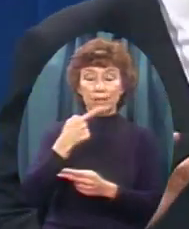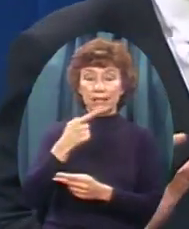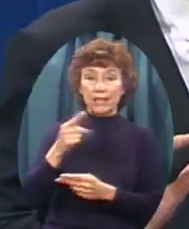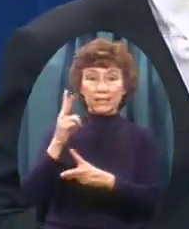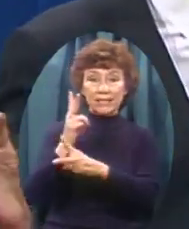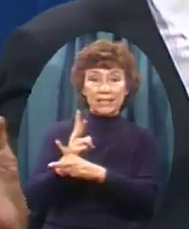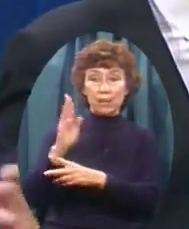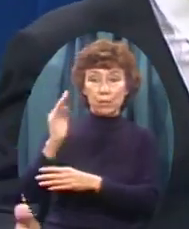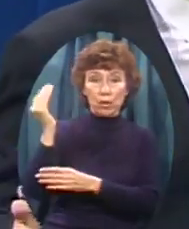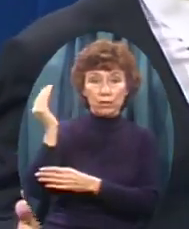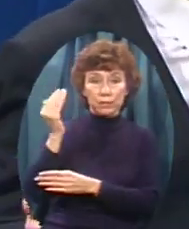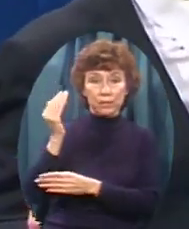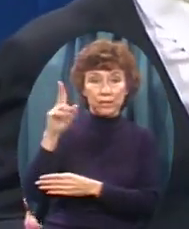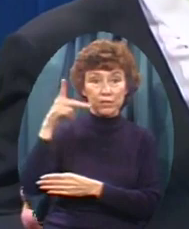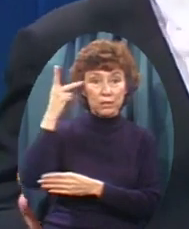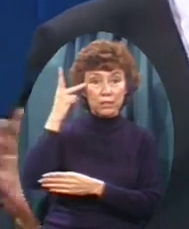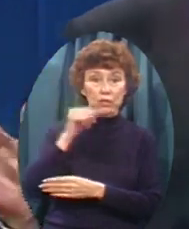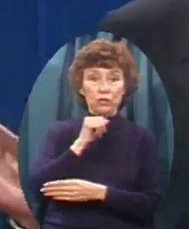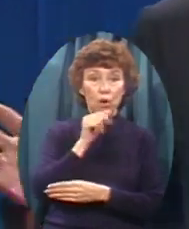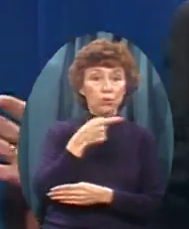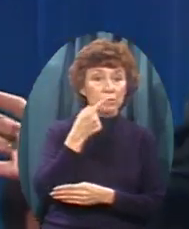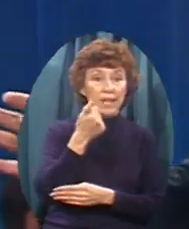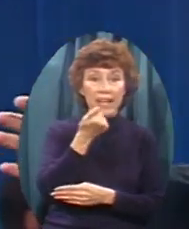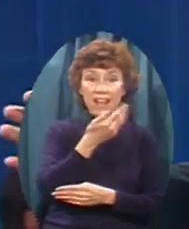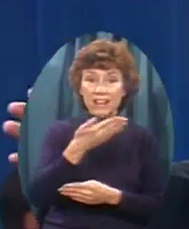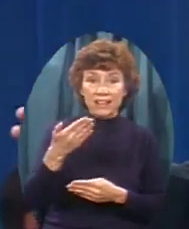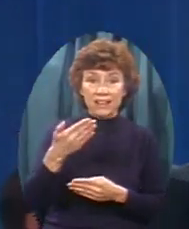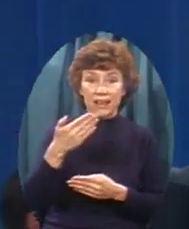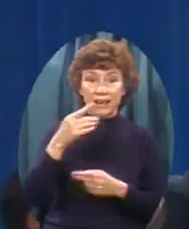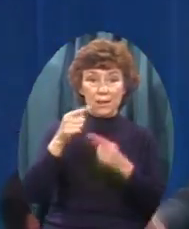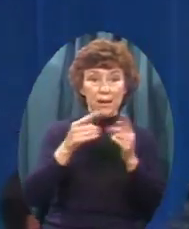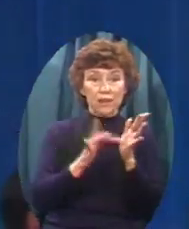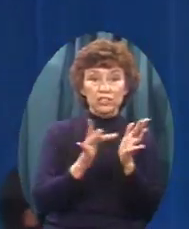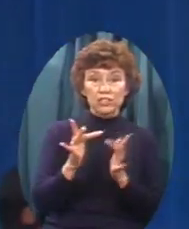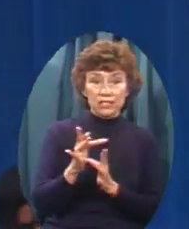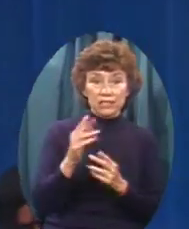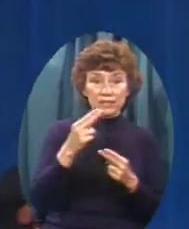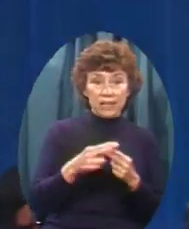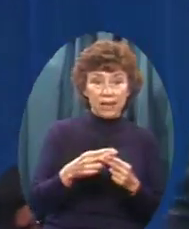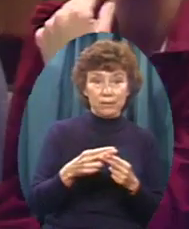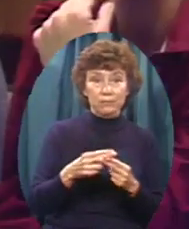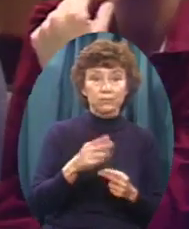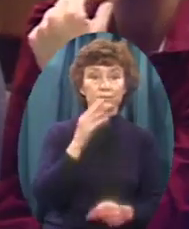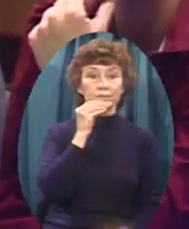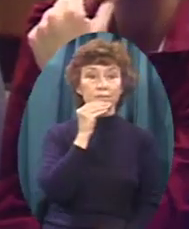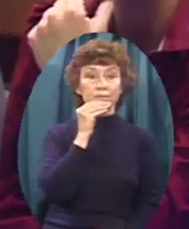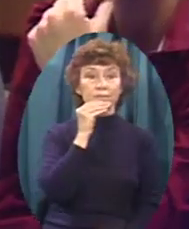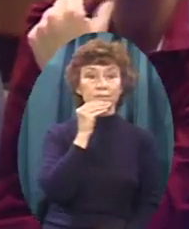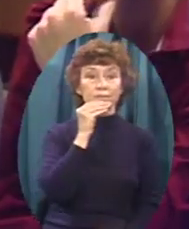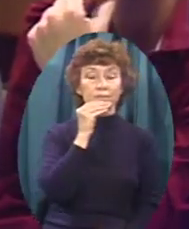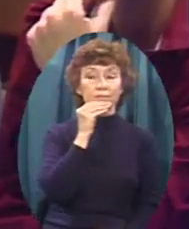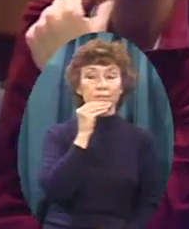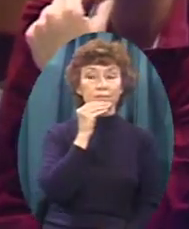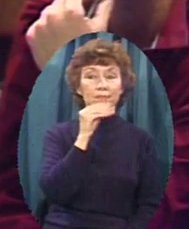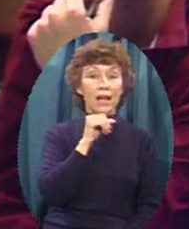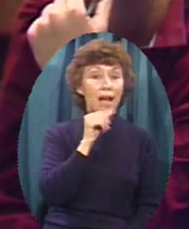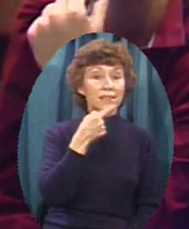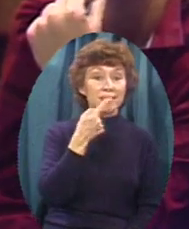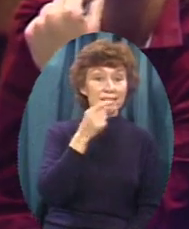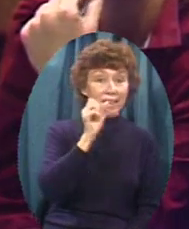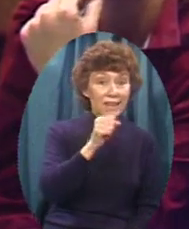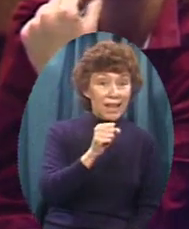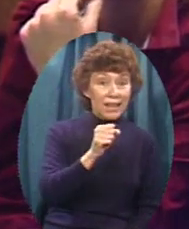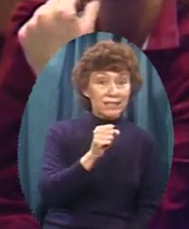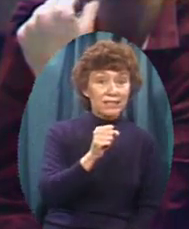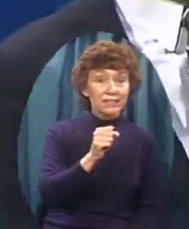of Jesus I didn't comment Didn't say I would Didn't say I wouldn't And my first statement Was As I stood